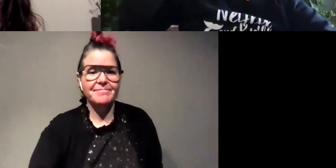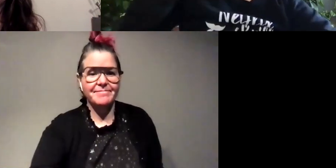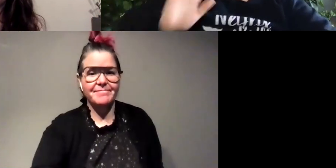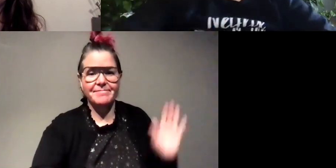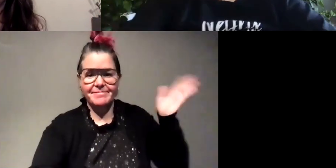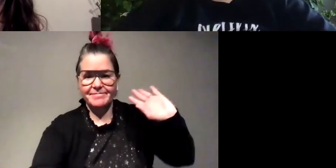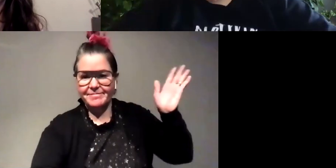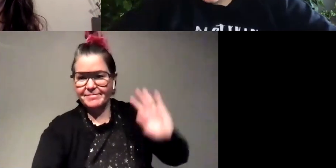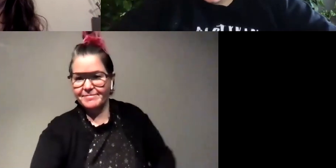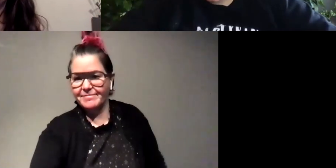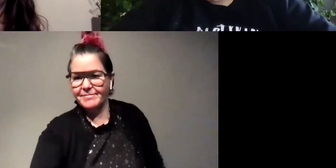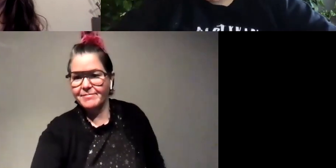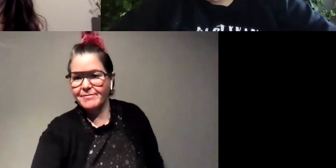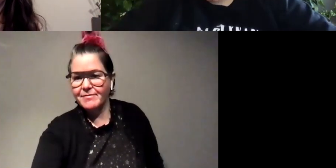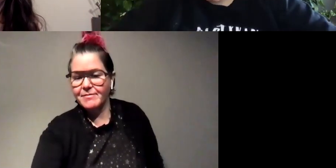bye